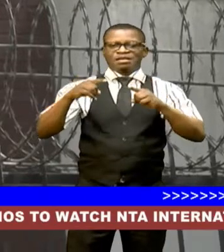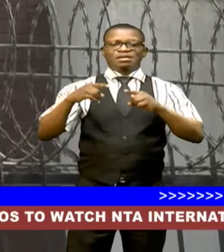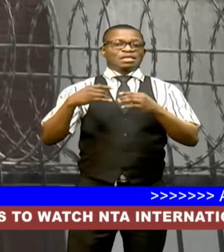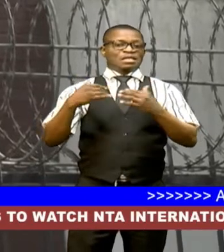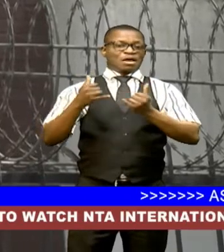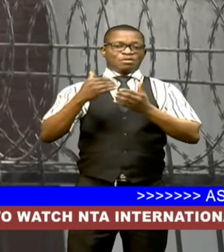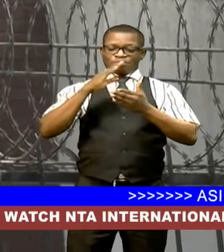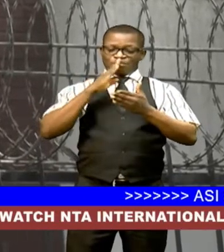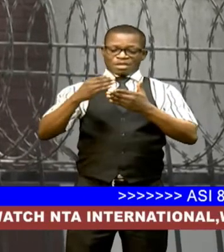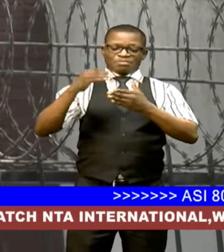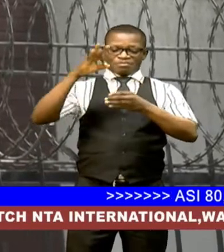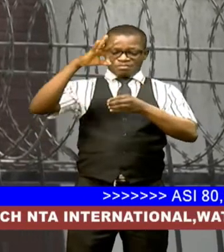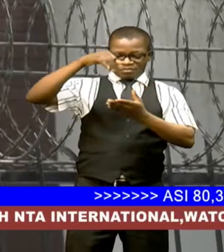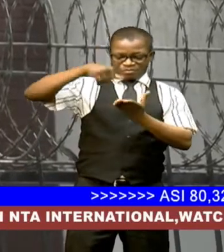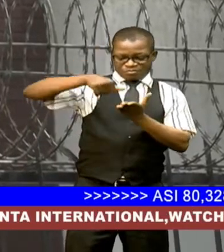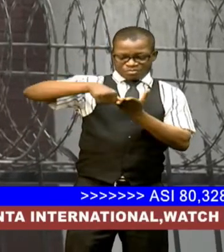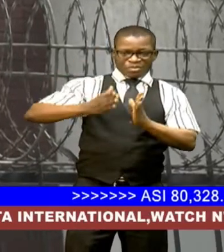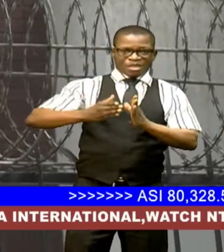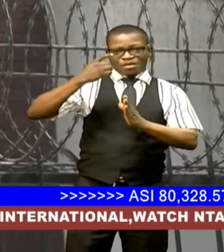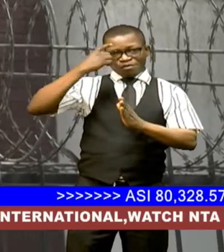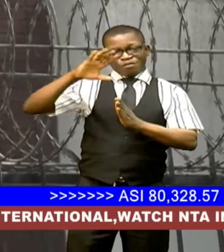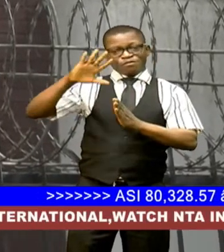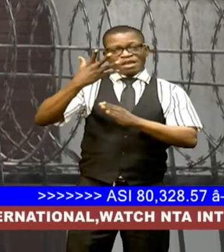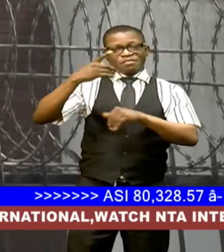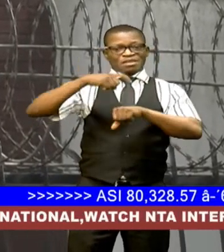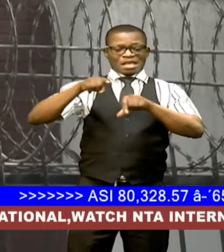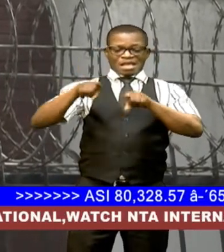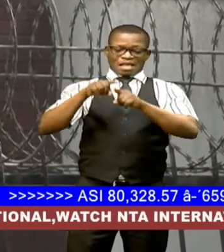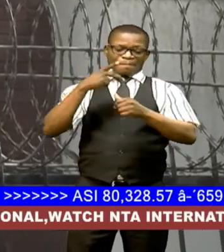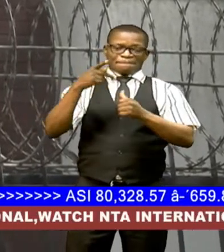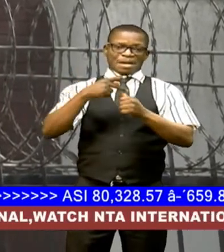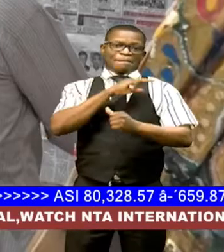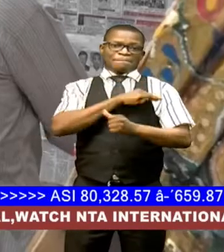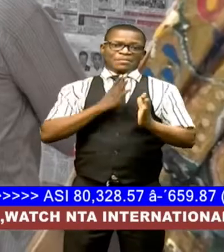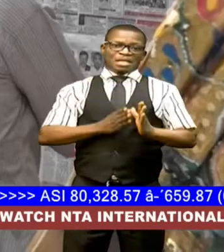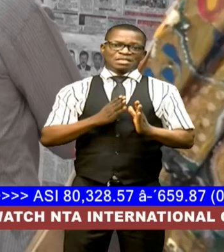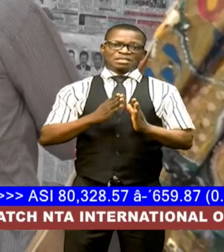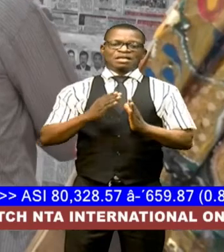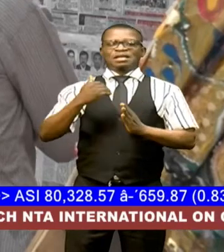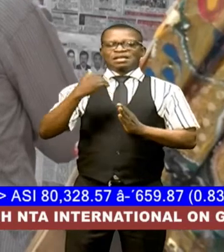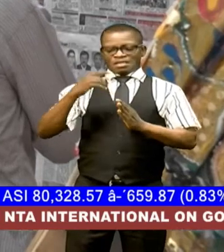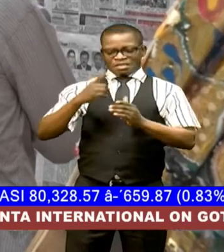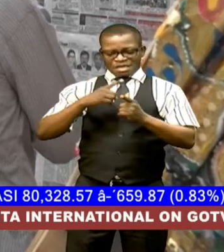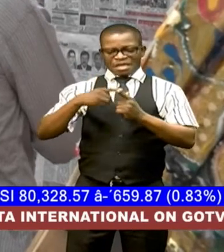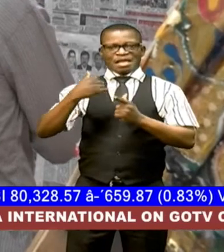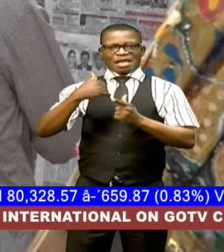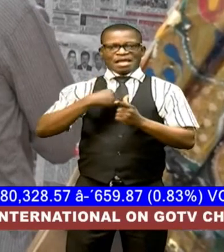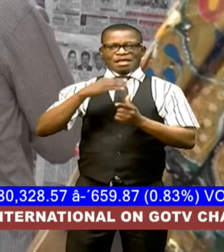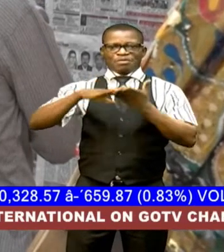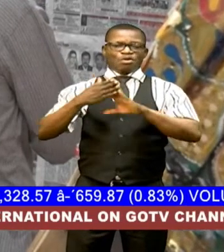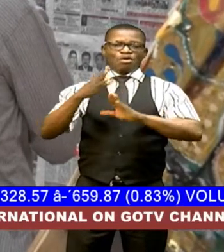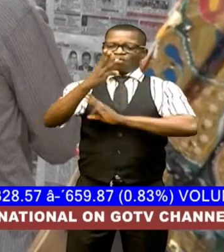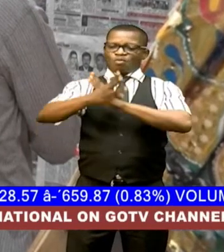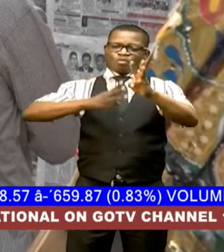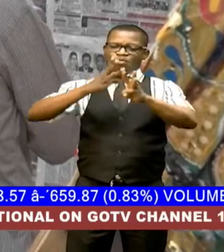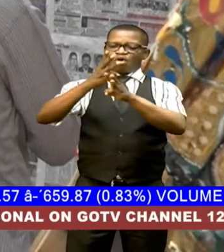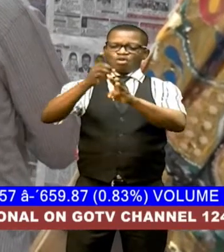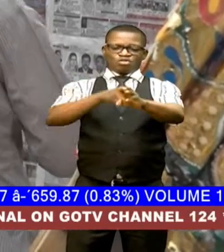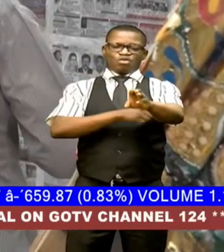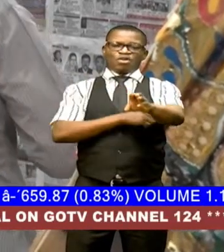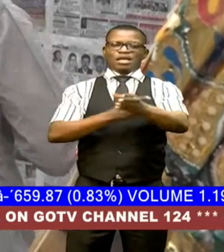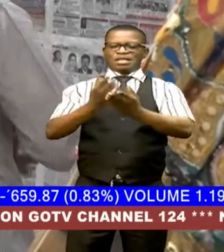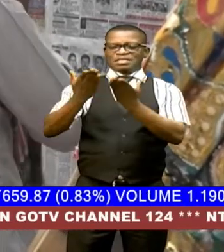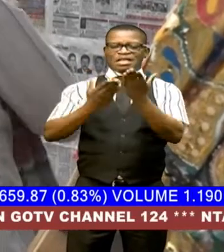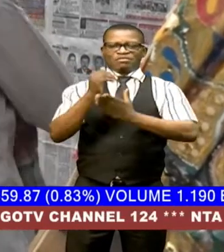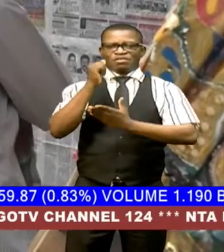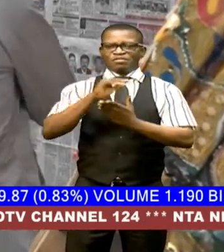elected for her fifth term as the prime minister sheikh has seen has become the world's longest serving female head of